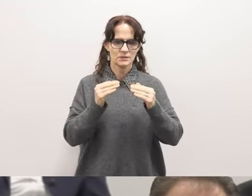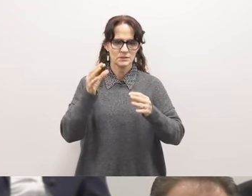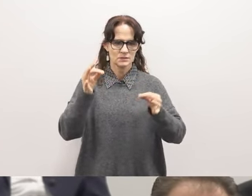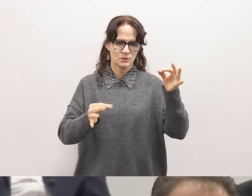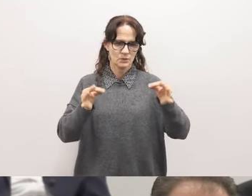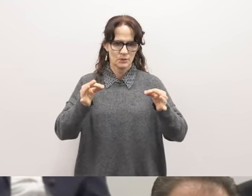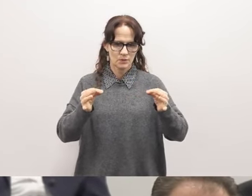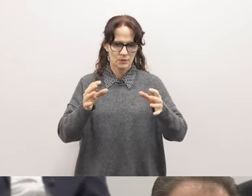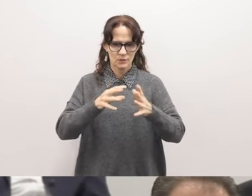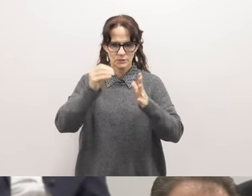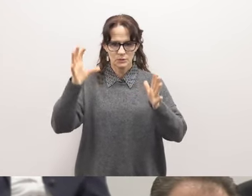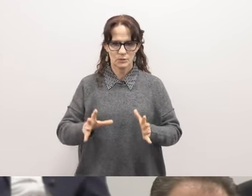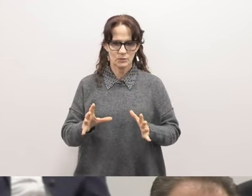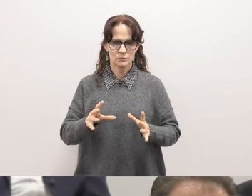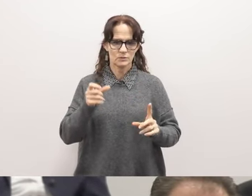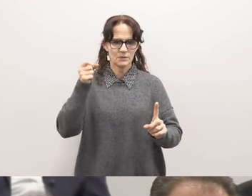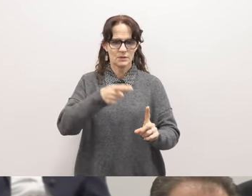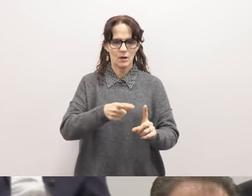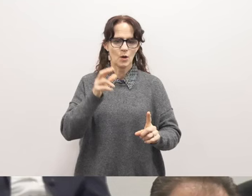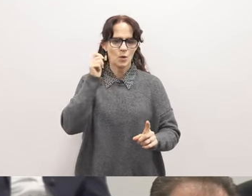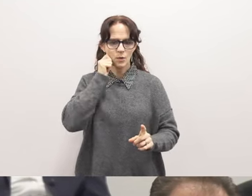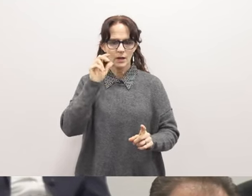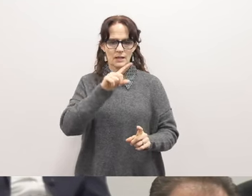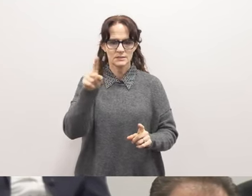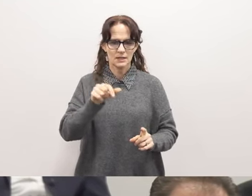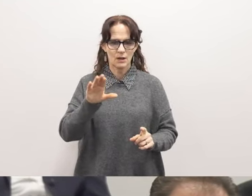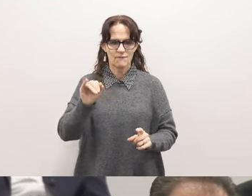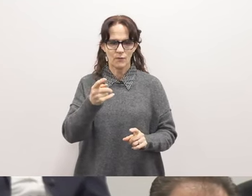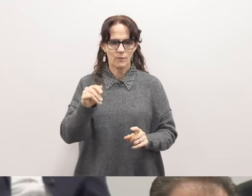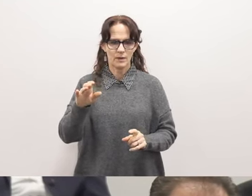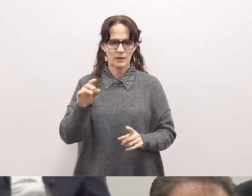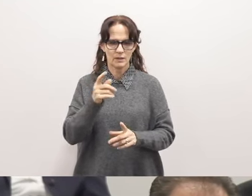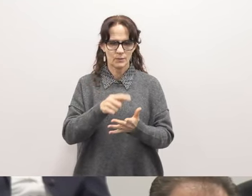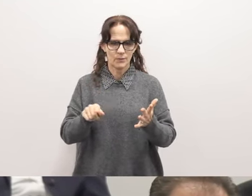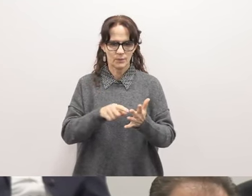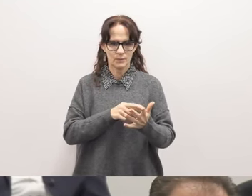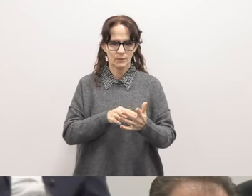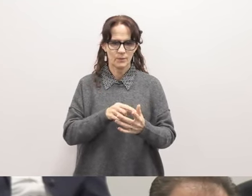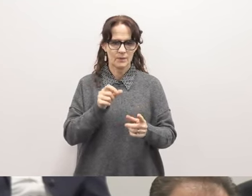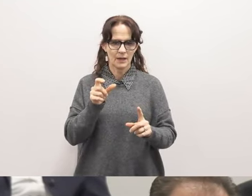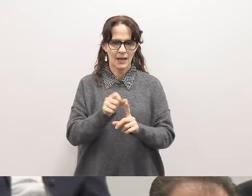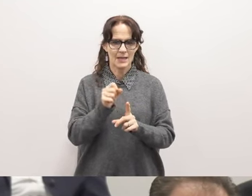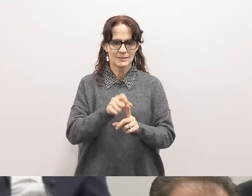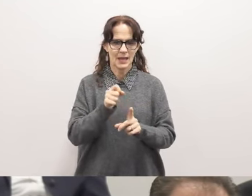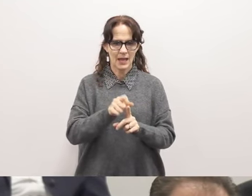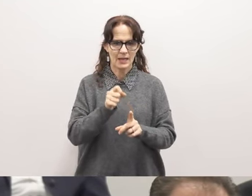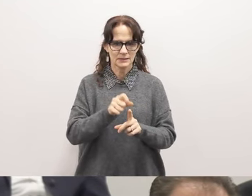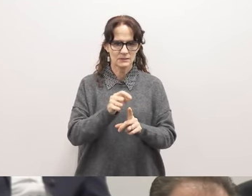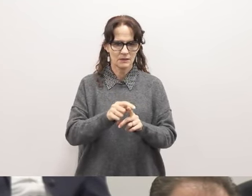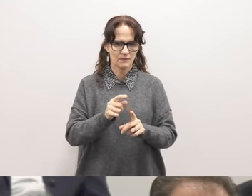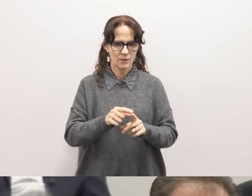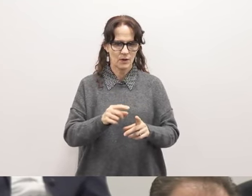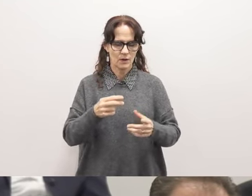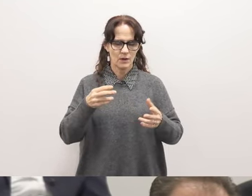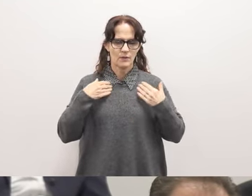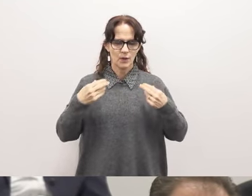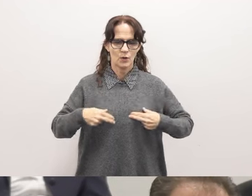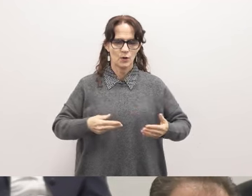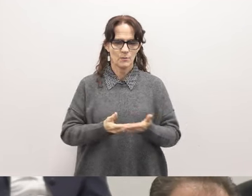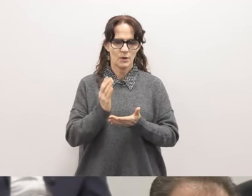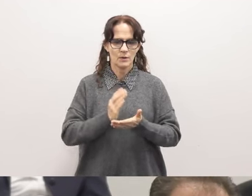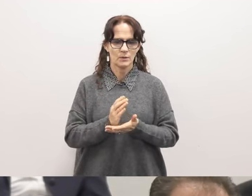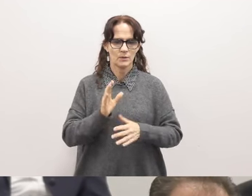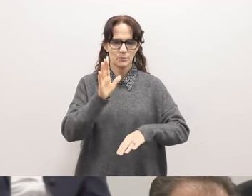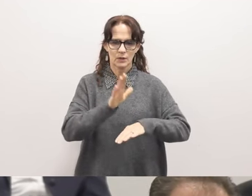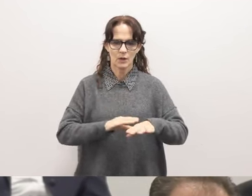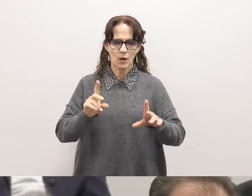who have been targeted by racist and xenophobic harassment and doxing attacks for their support for Palestinian human rights. We call on the